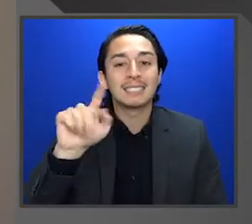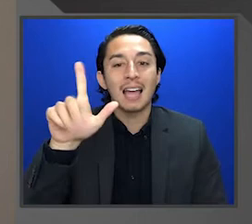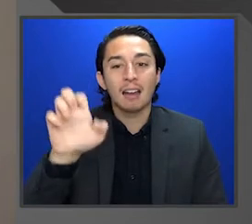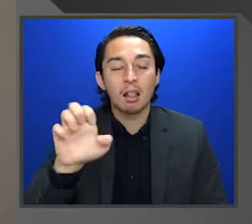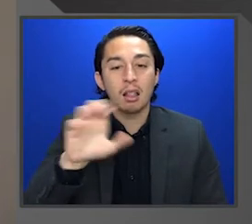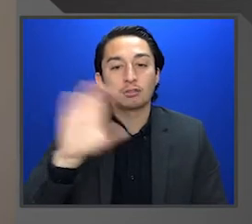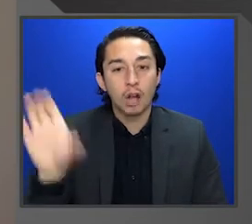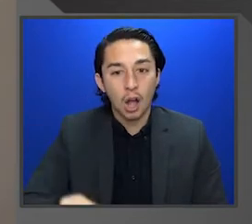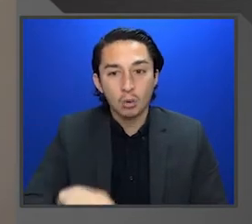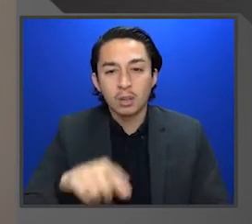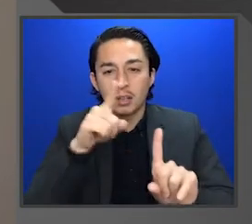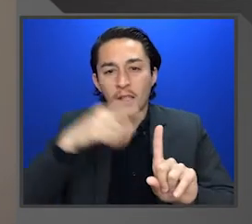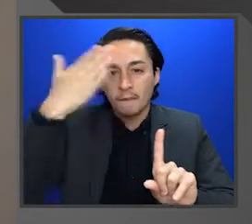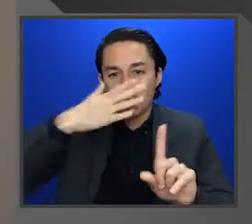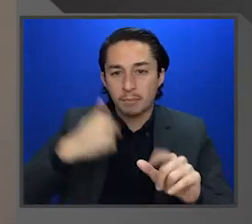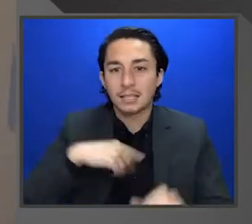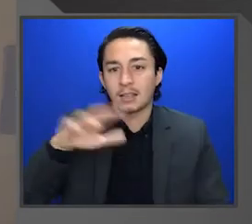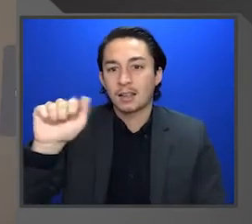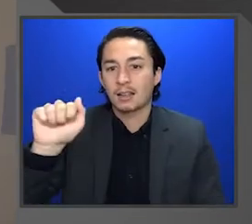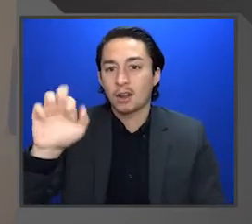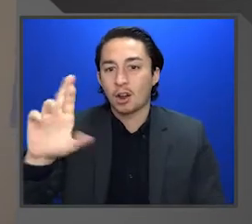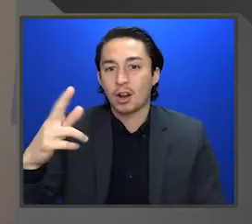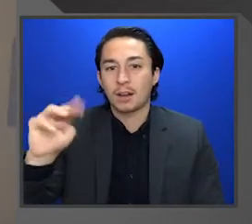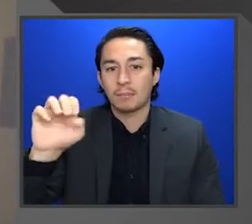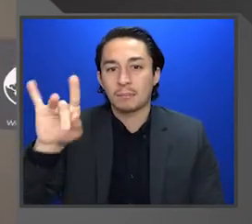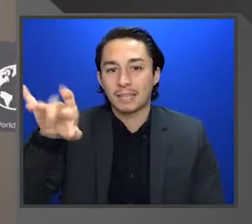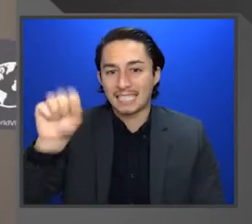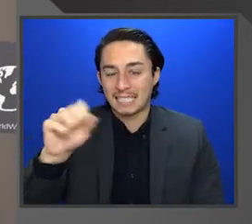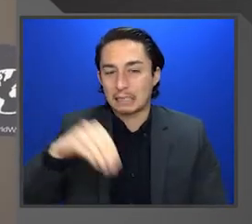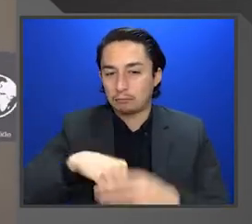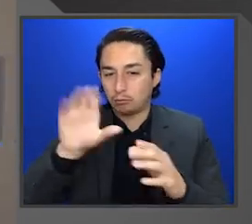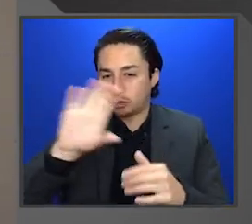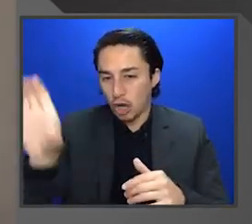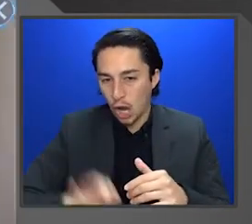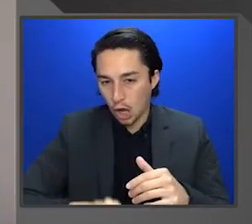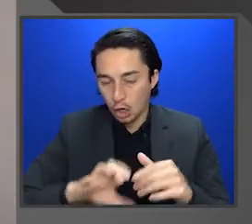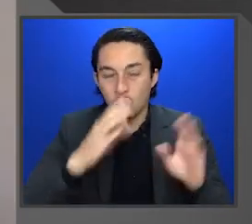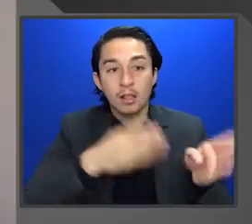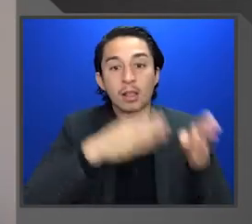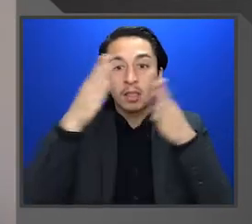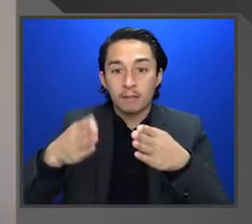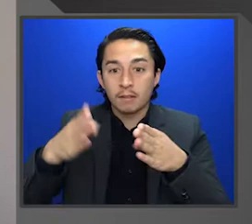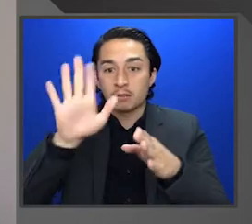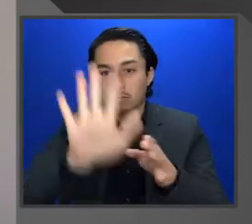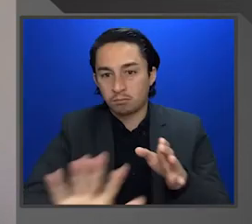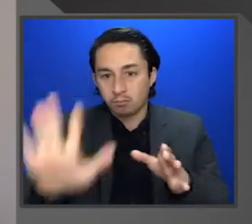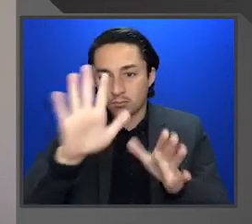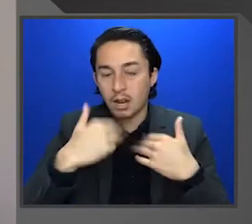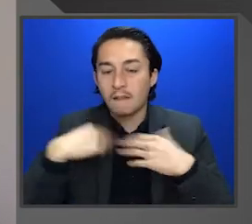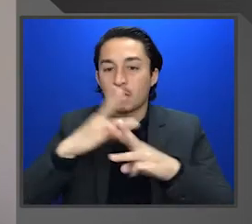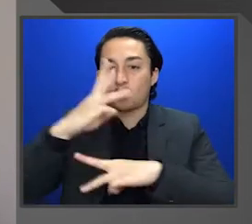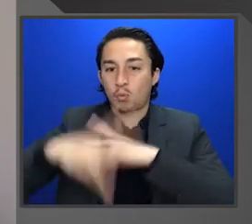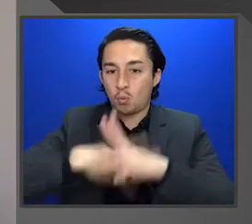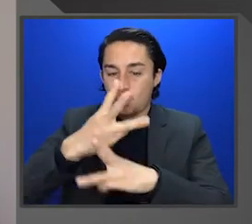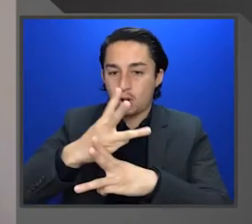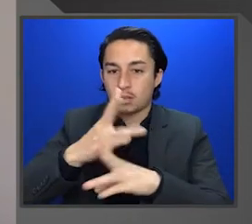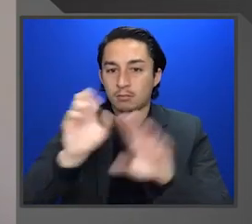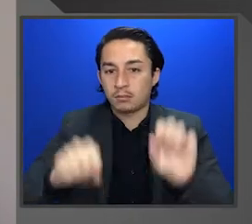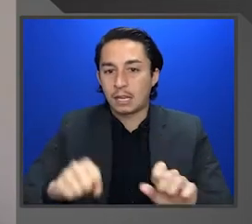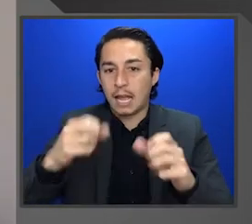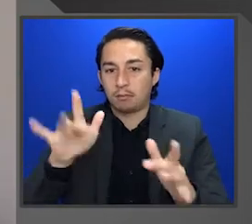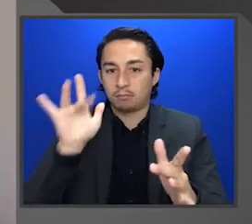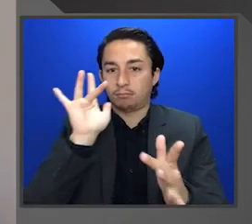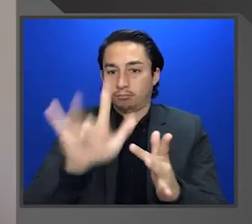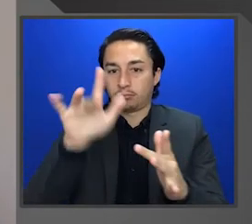me is Archimedes. It's deployed in Chicago. And then in front of us, we have this graph. It's called world. You can drill